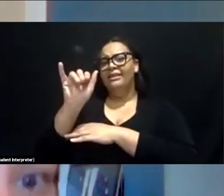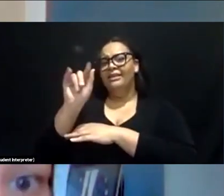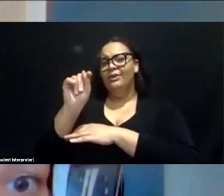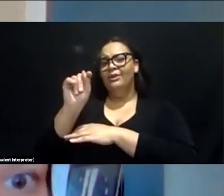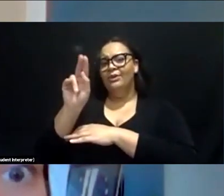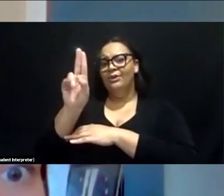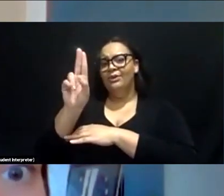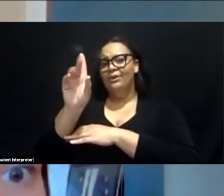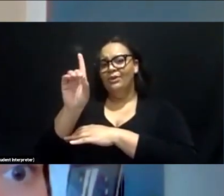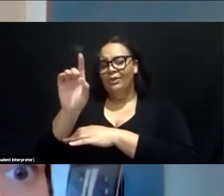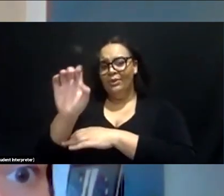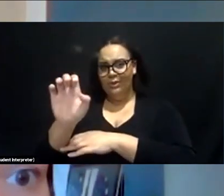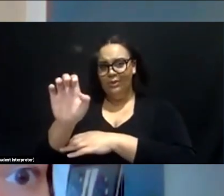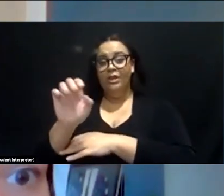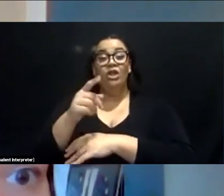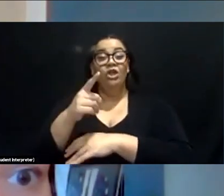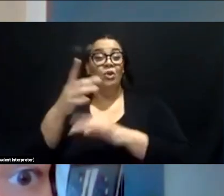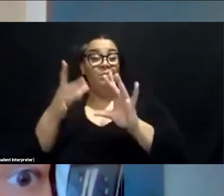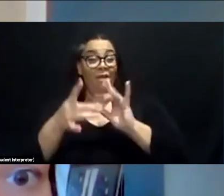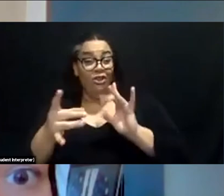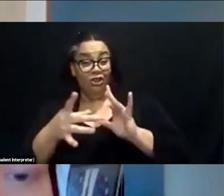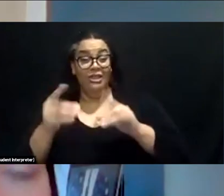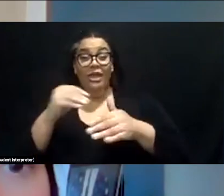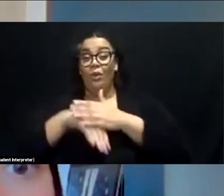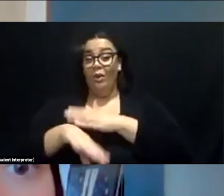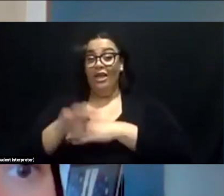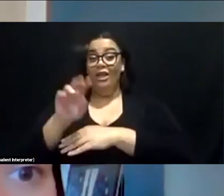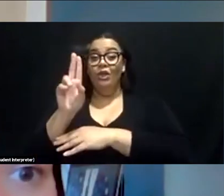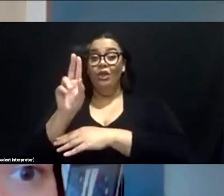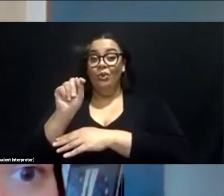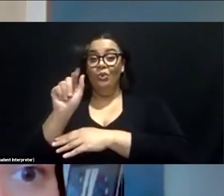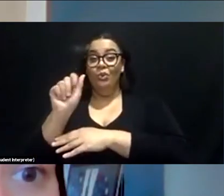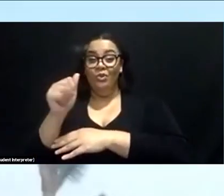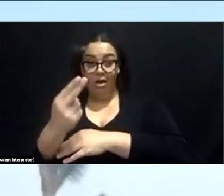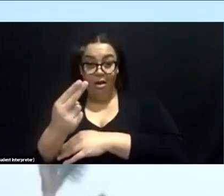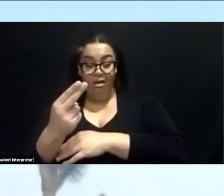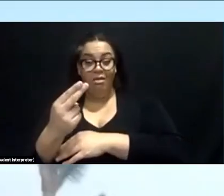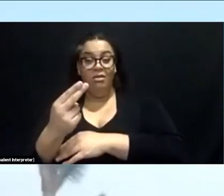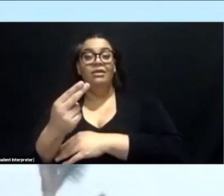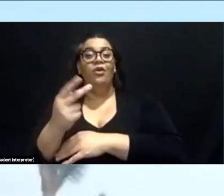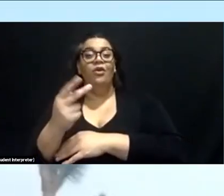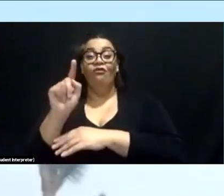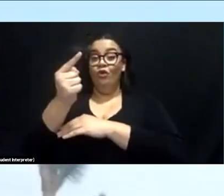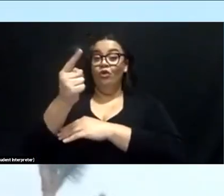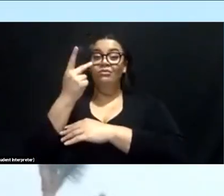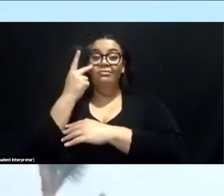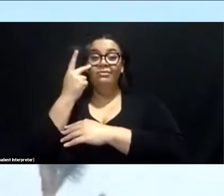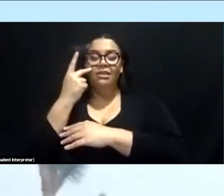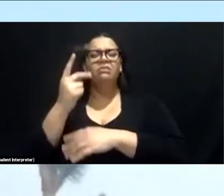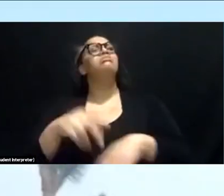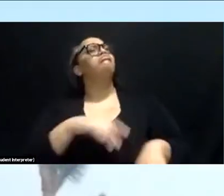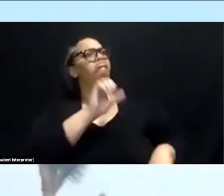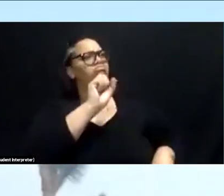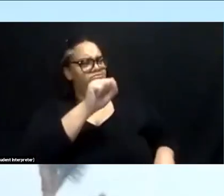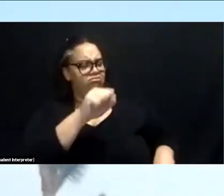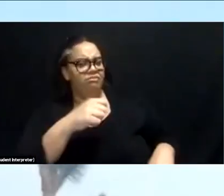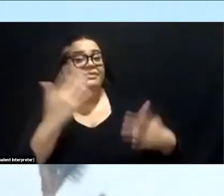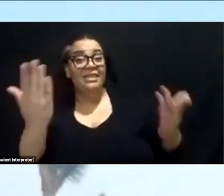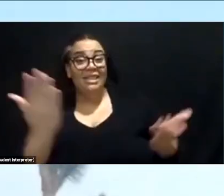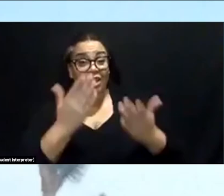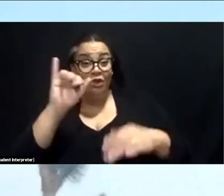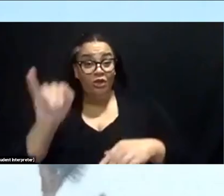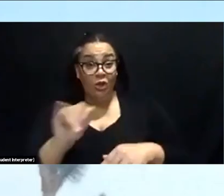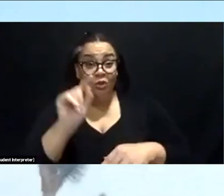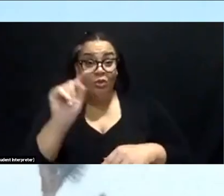that they were in Utah when they were first seen? Yeah. And you'll still find them. So here at Joshua tree, we're the very